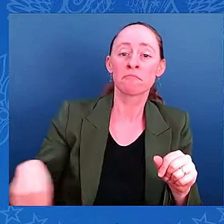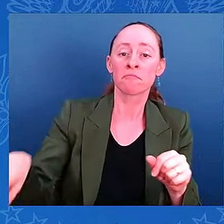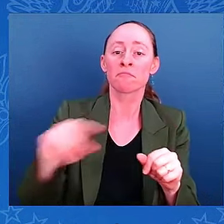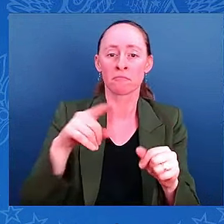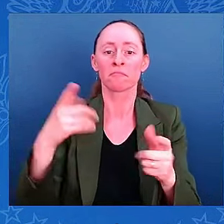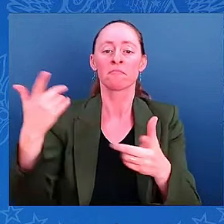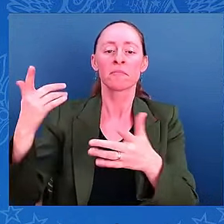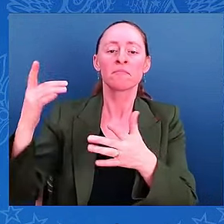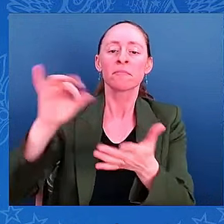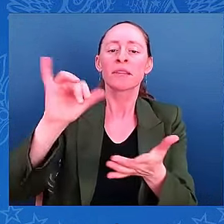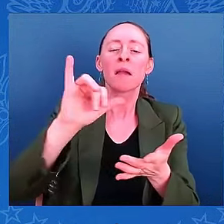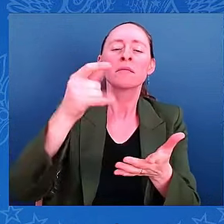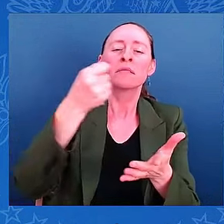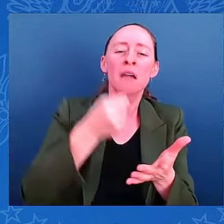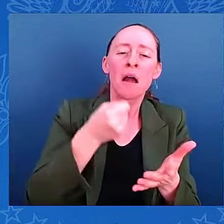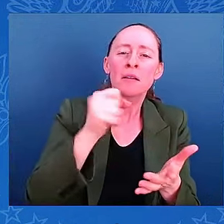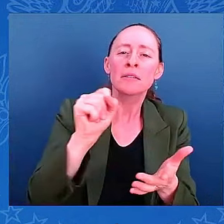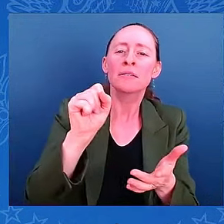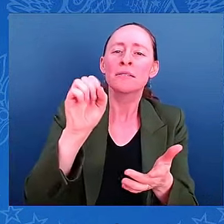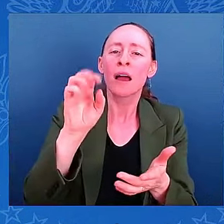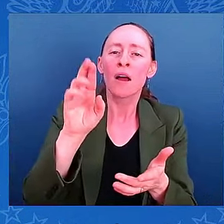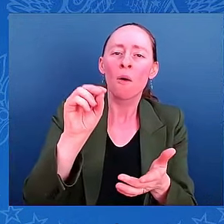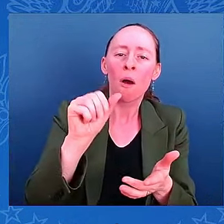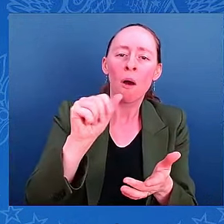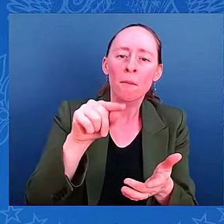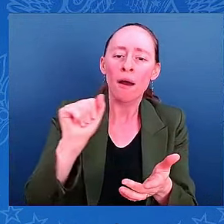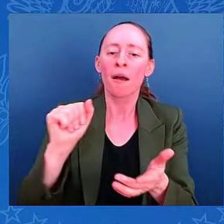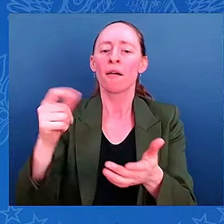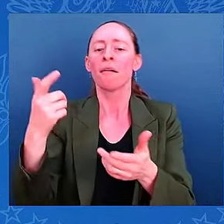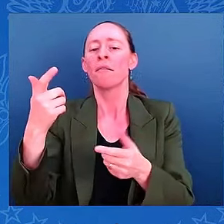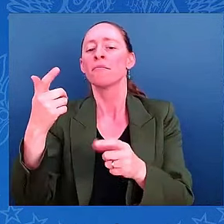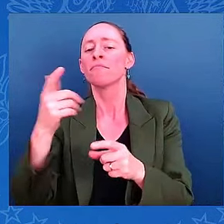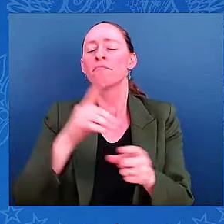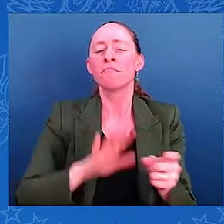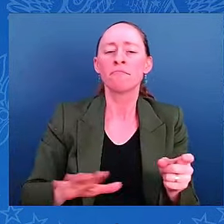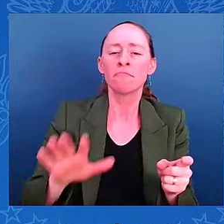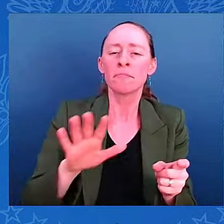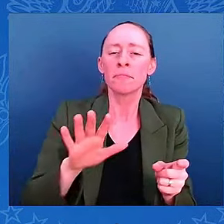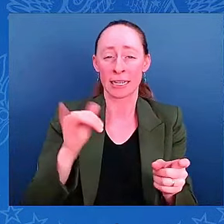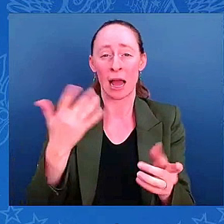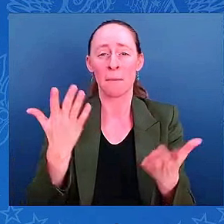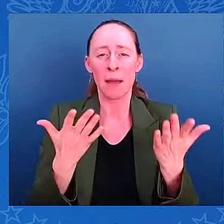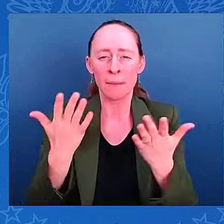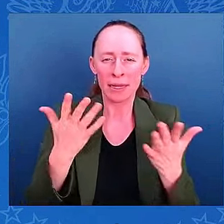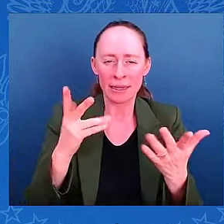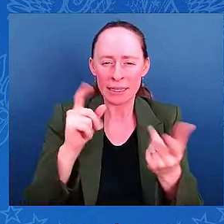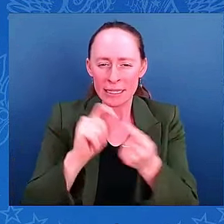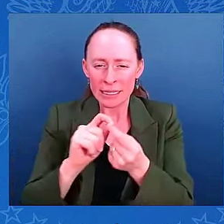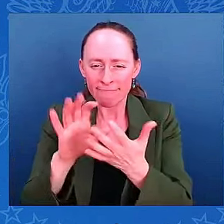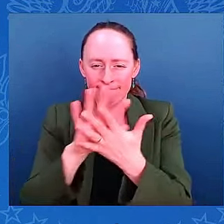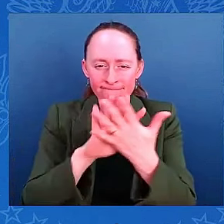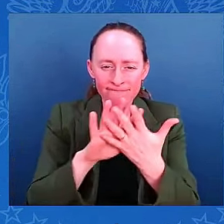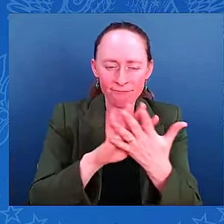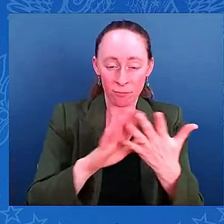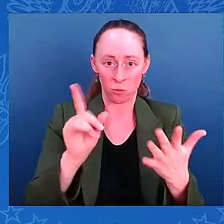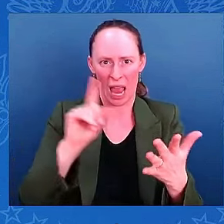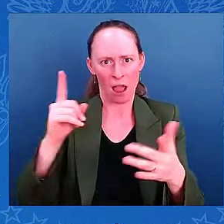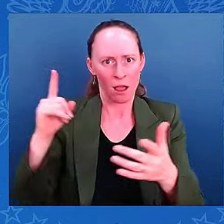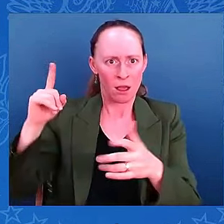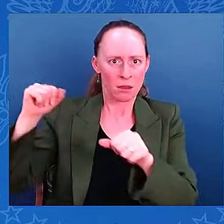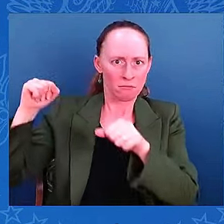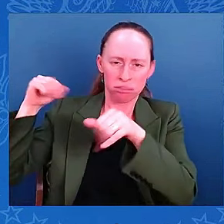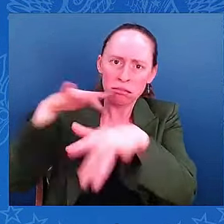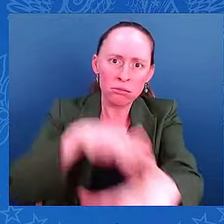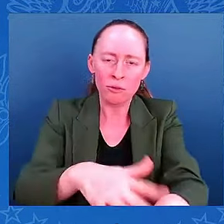really possible to tell exactly where that worst surge will occur. It's one wobble away from shifting 10 or 20 miles. So that's why we've